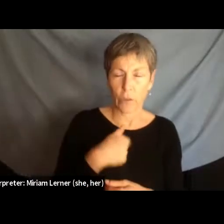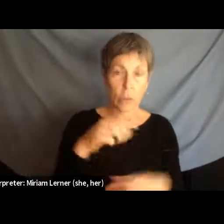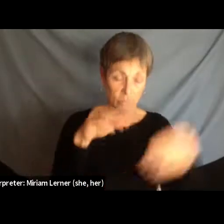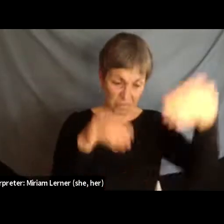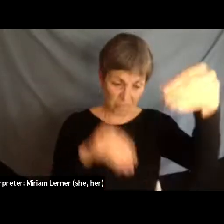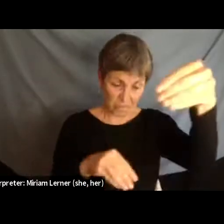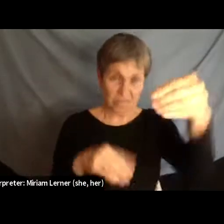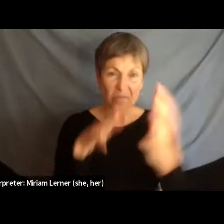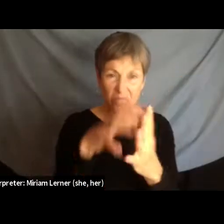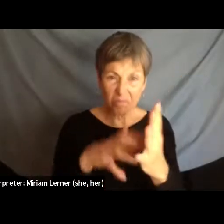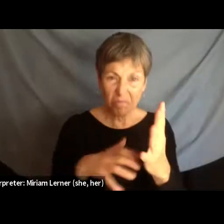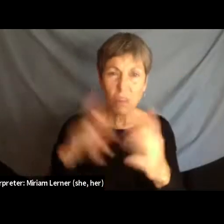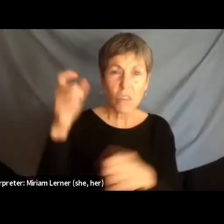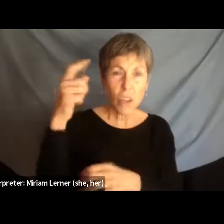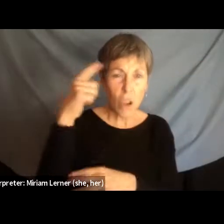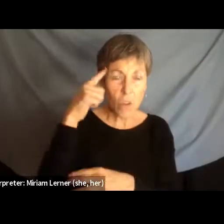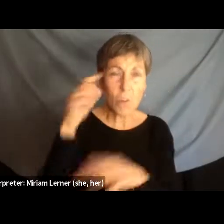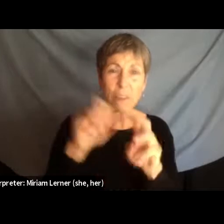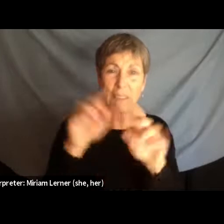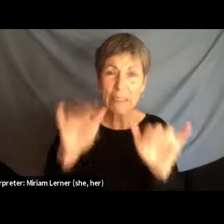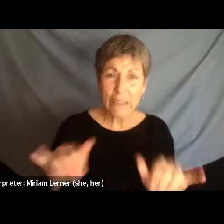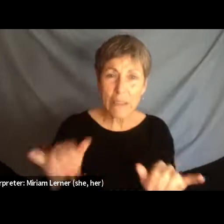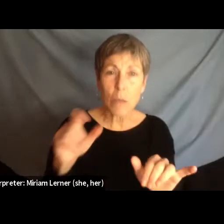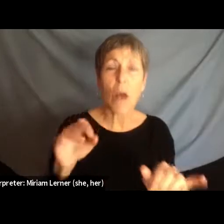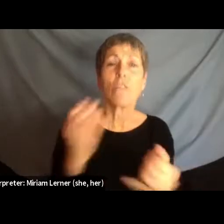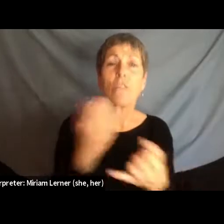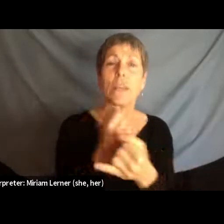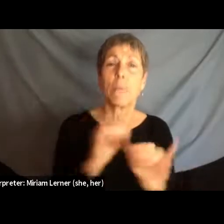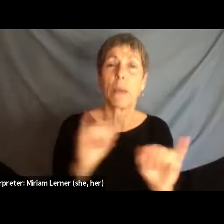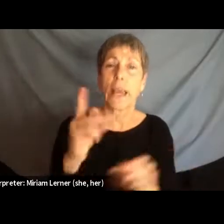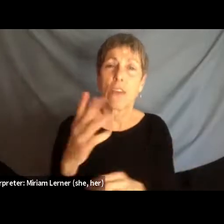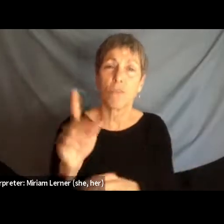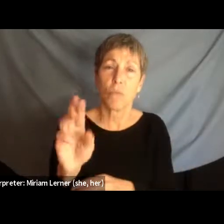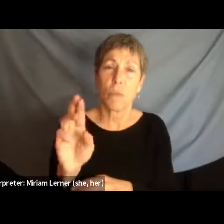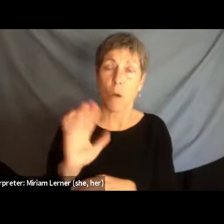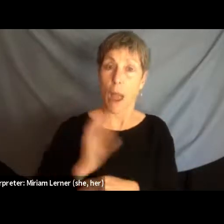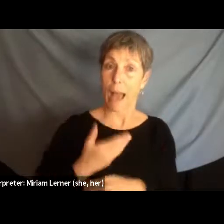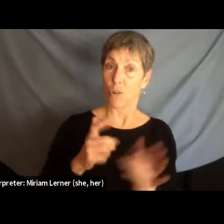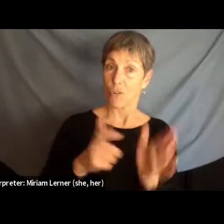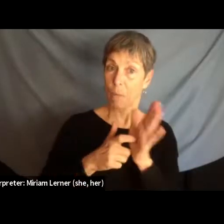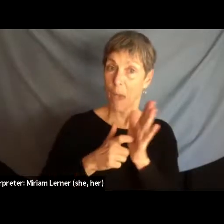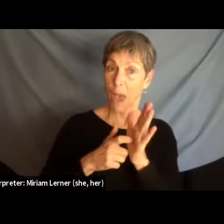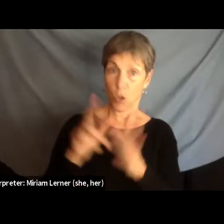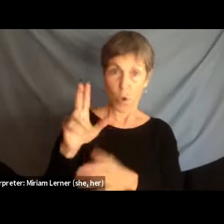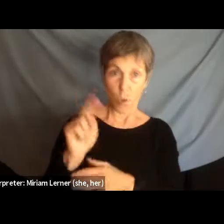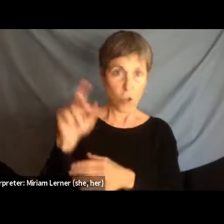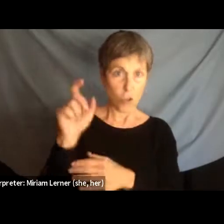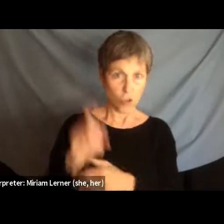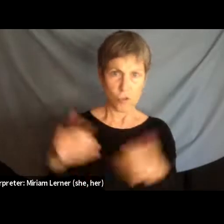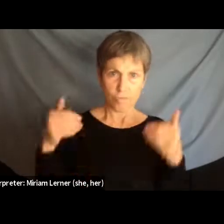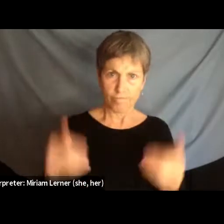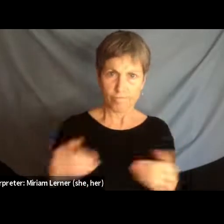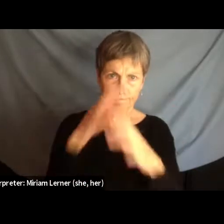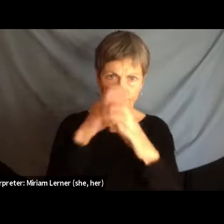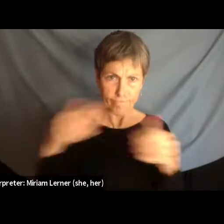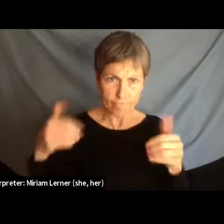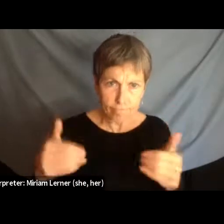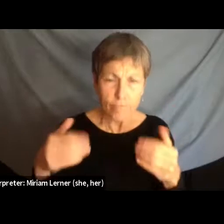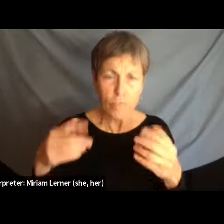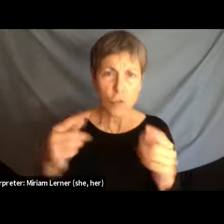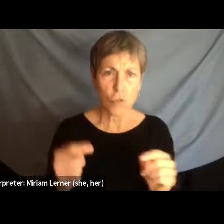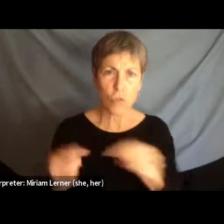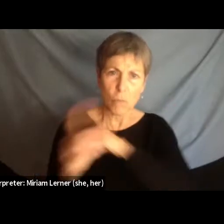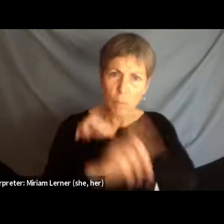system of independent Jammu and Kashmir. Our demand, the UN should take stringent measures on the human rights violations